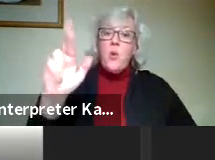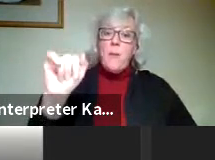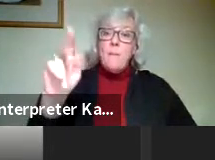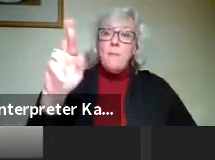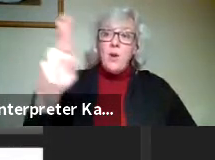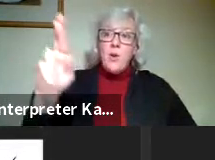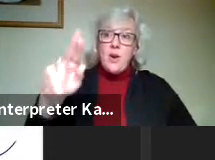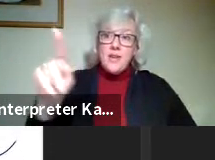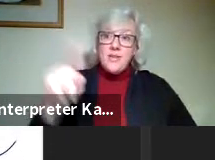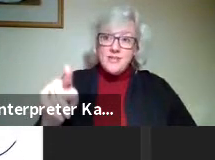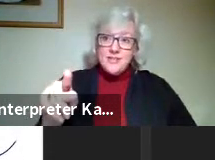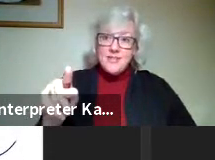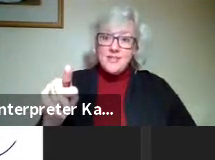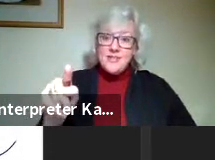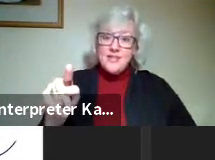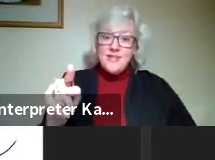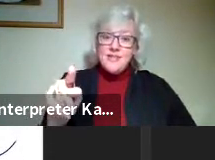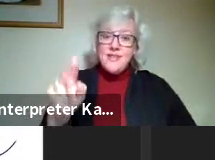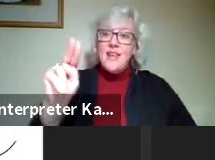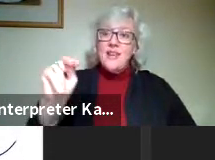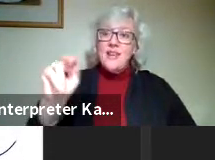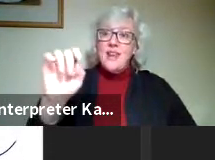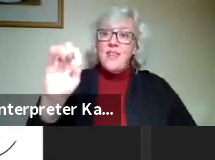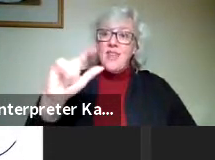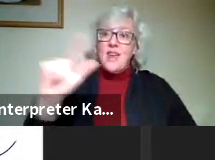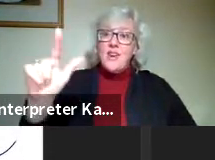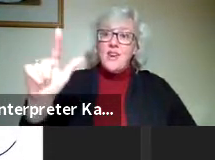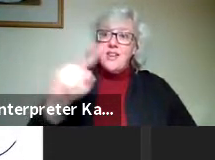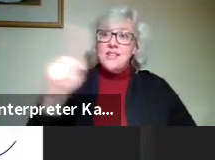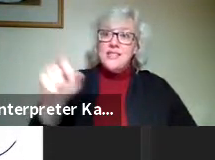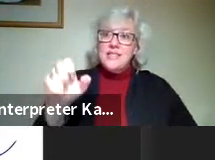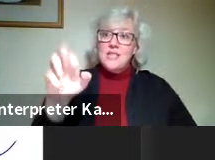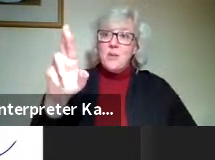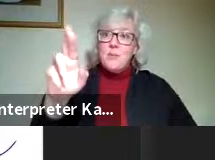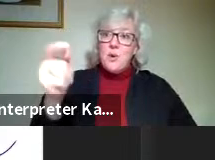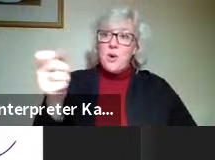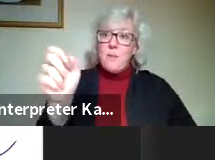Nathaniel Zimmerman,